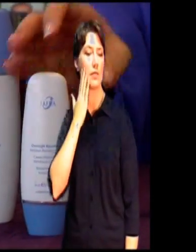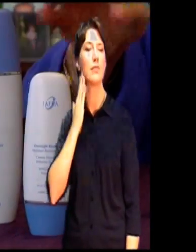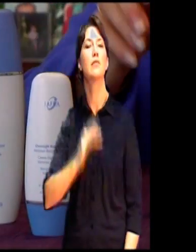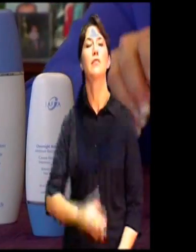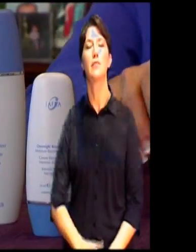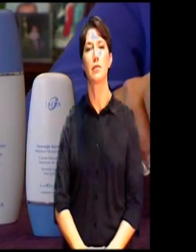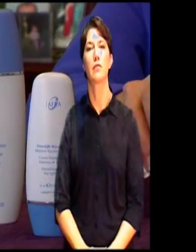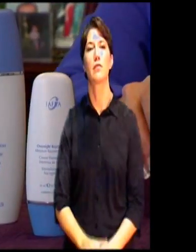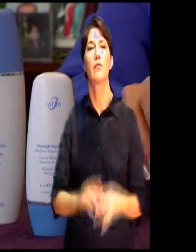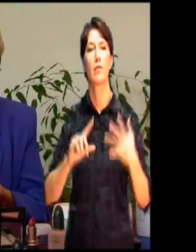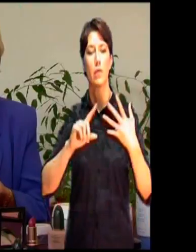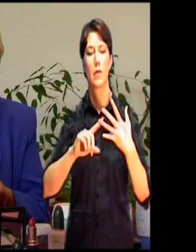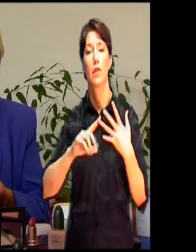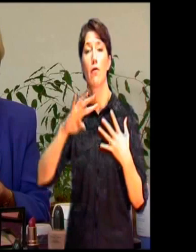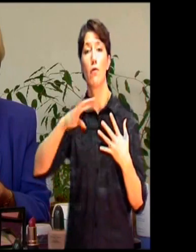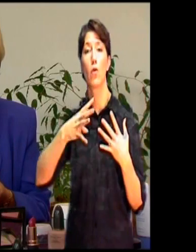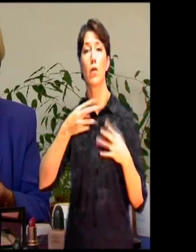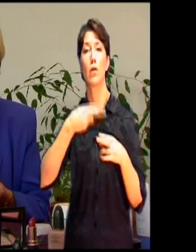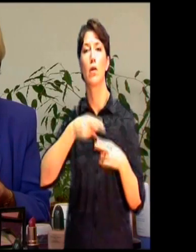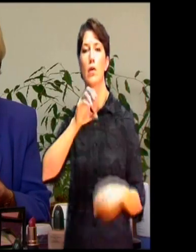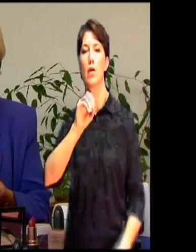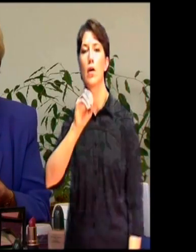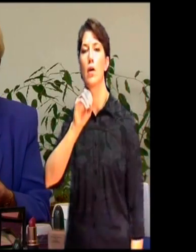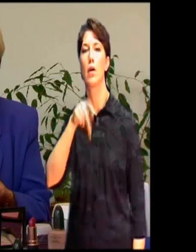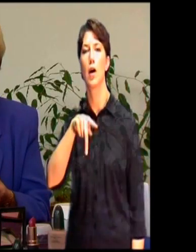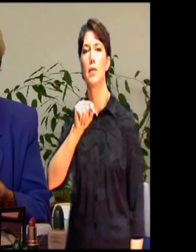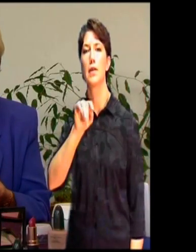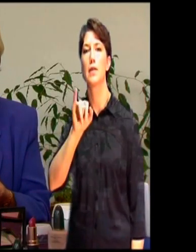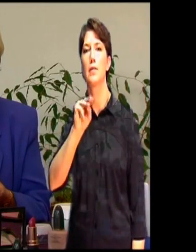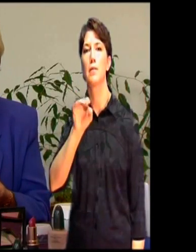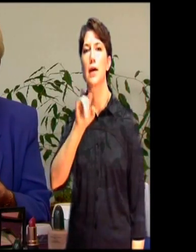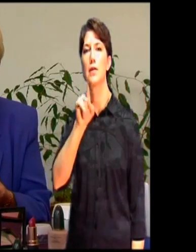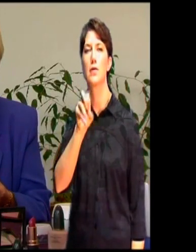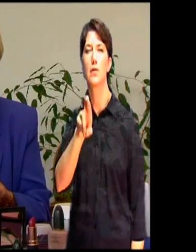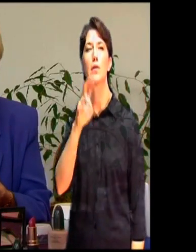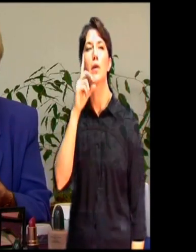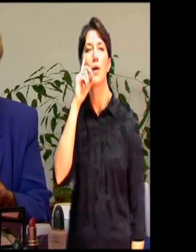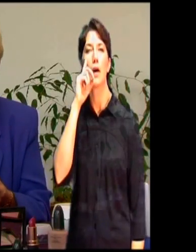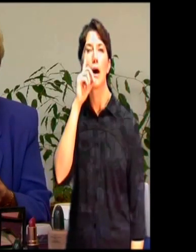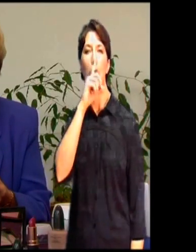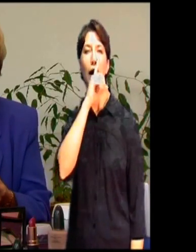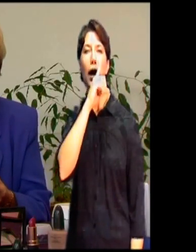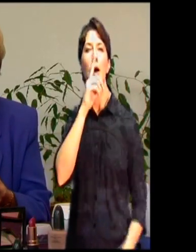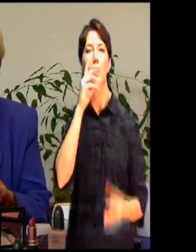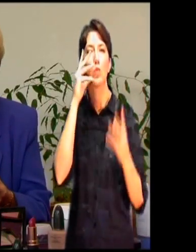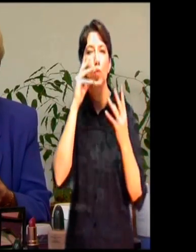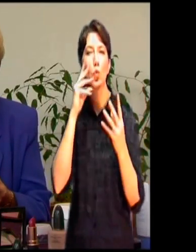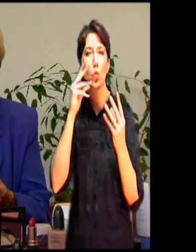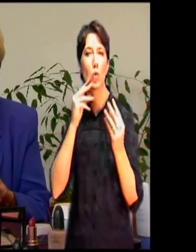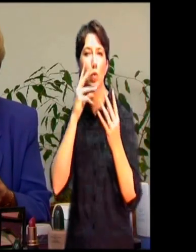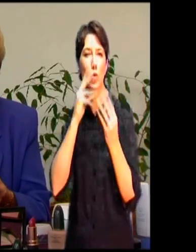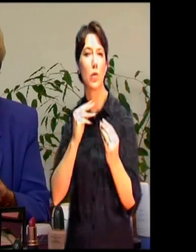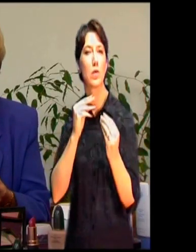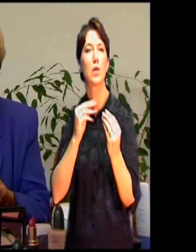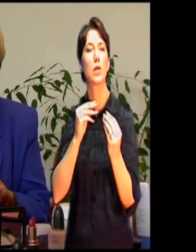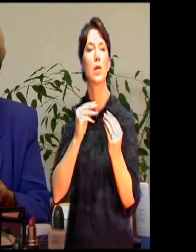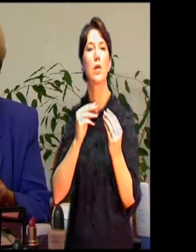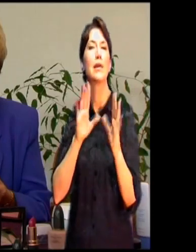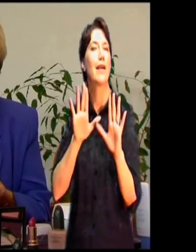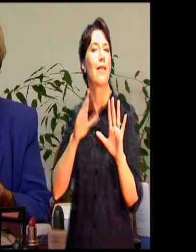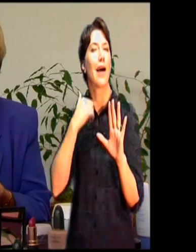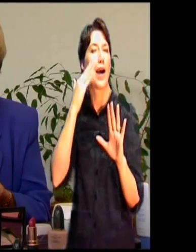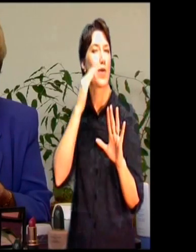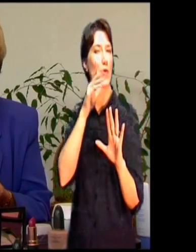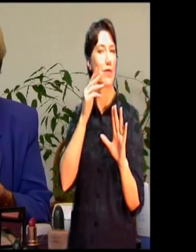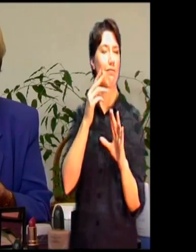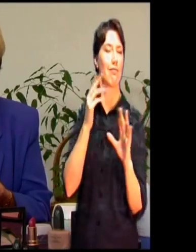Next, our Optimize Eye Moisturizer. Since we didn't remove your eye makeup, I just want you to pat it very gently under your